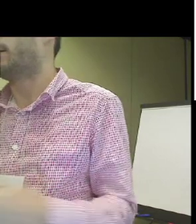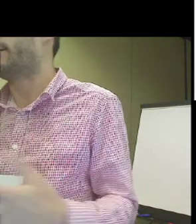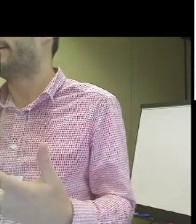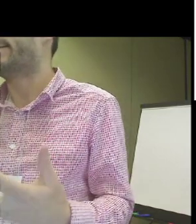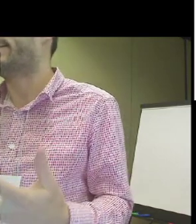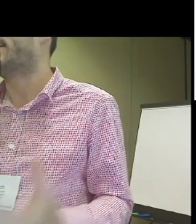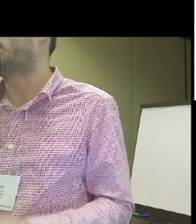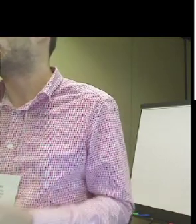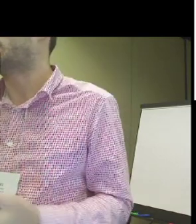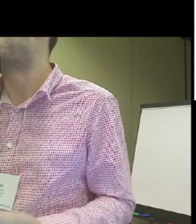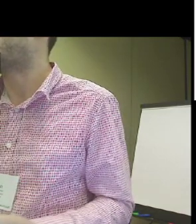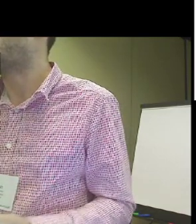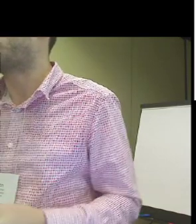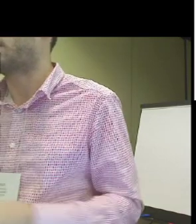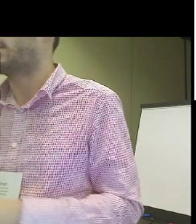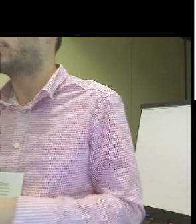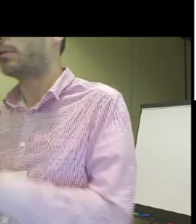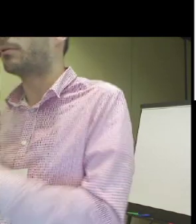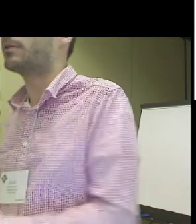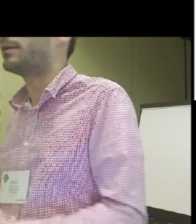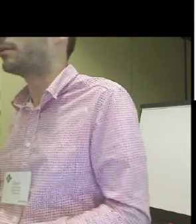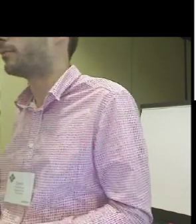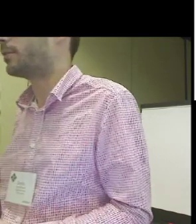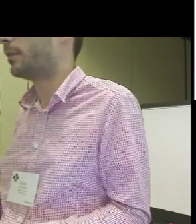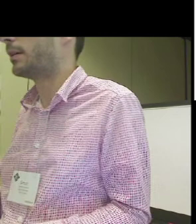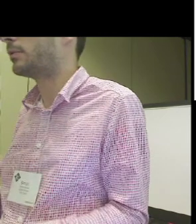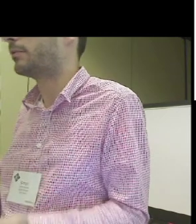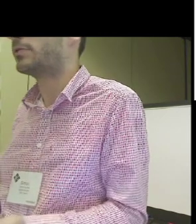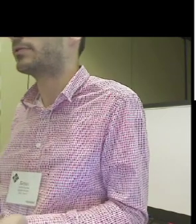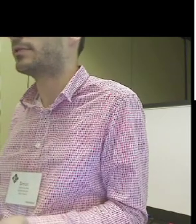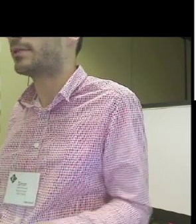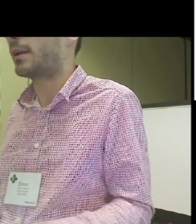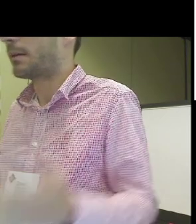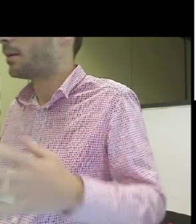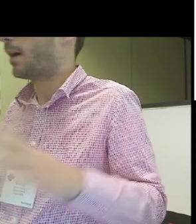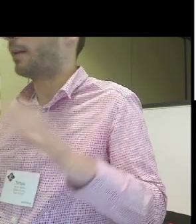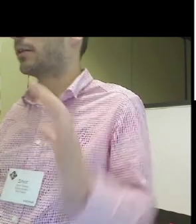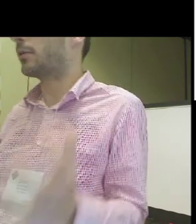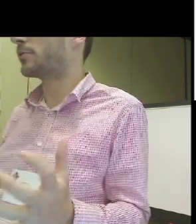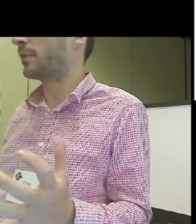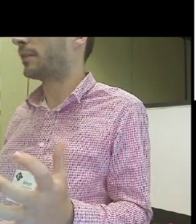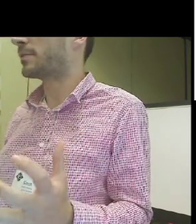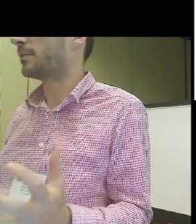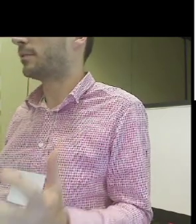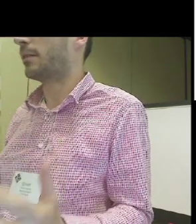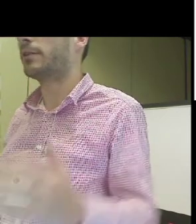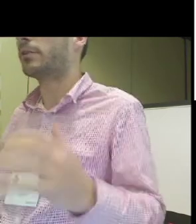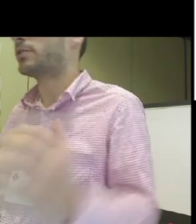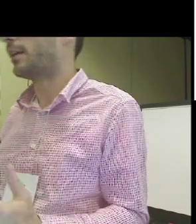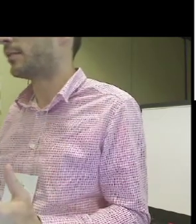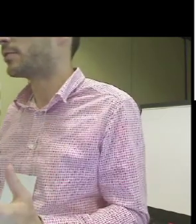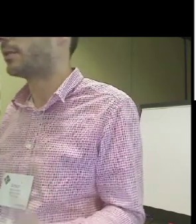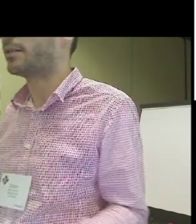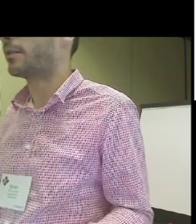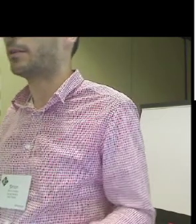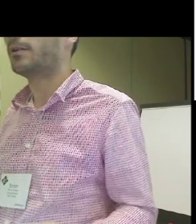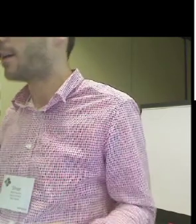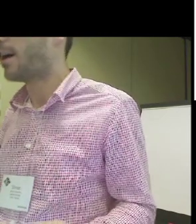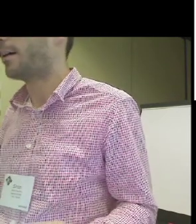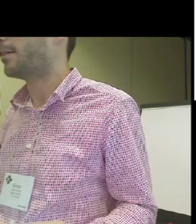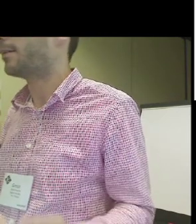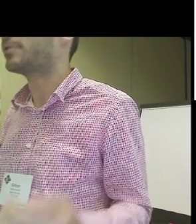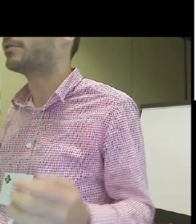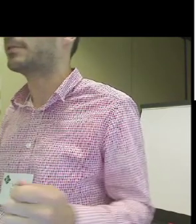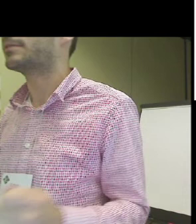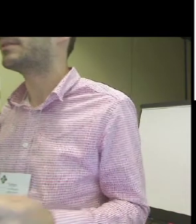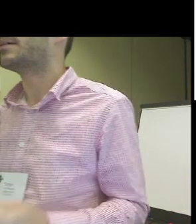disabilities, but it's really general way of innovation. It's like having constraints, having a challenge and then they,